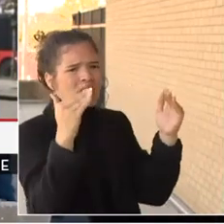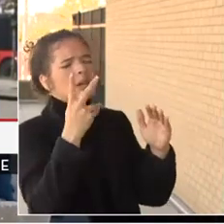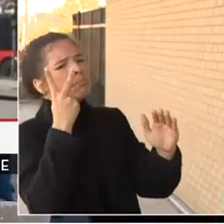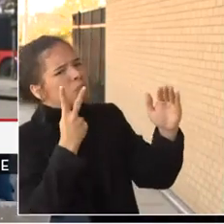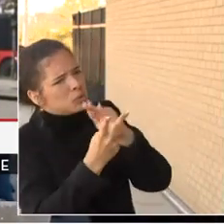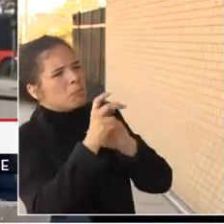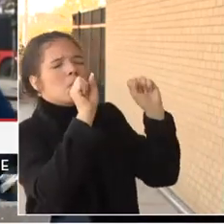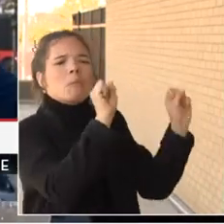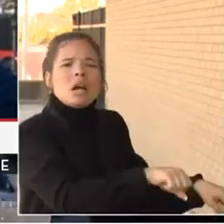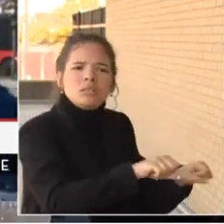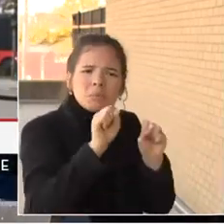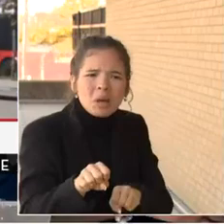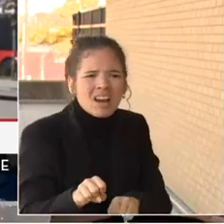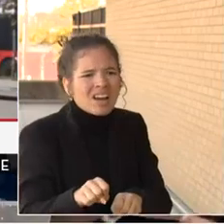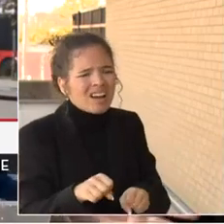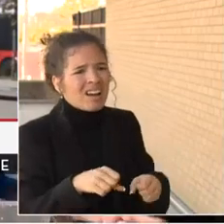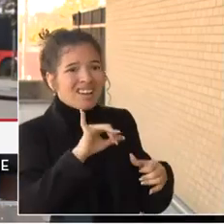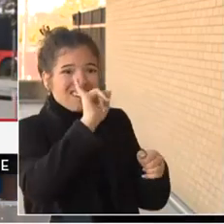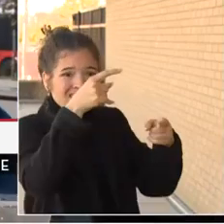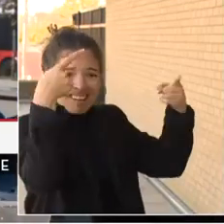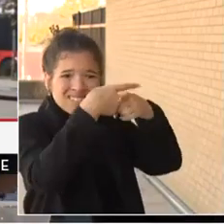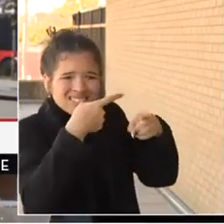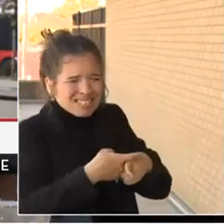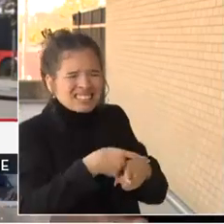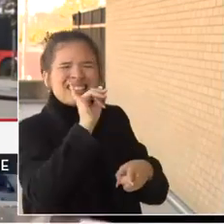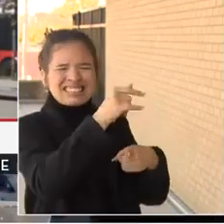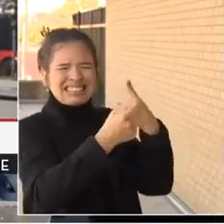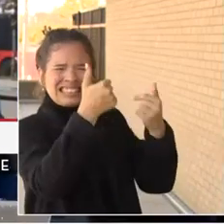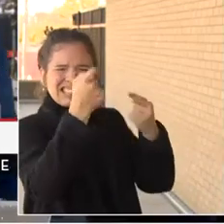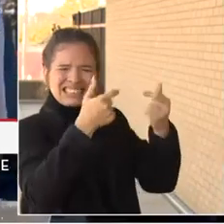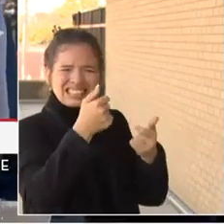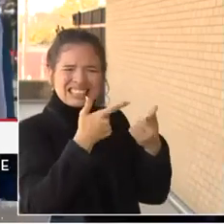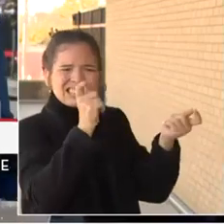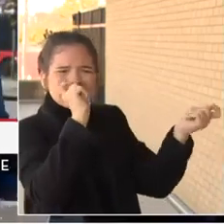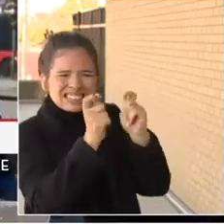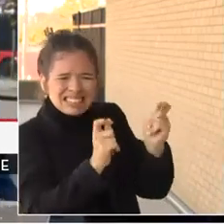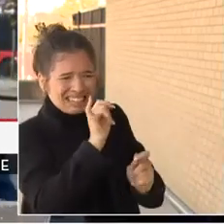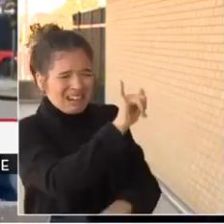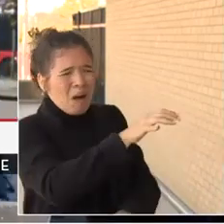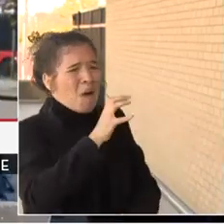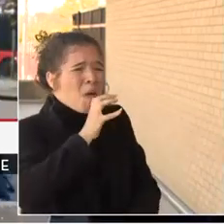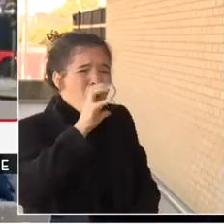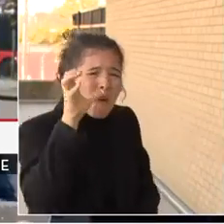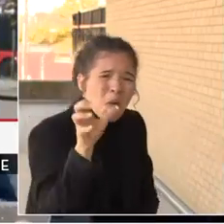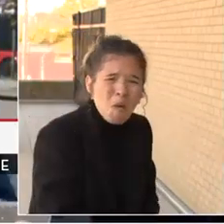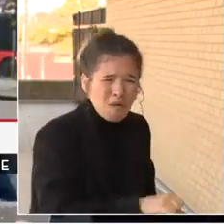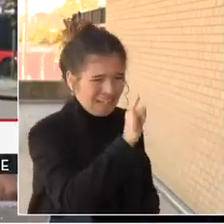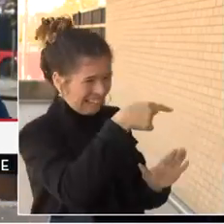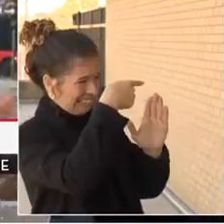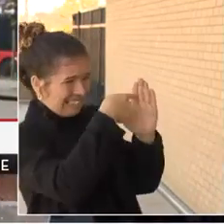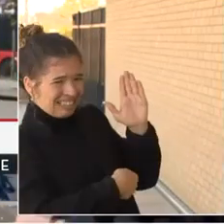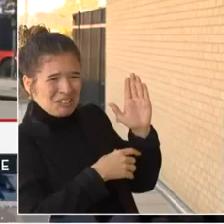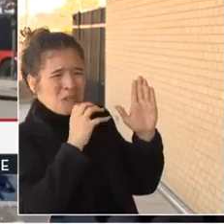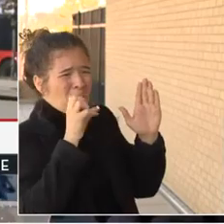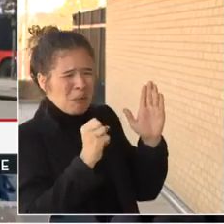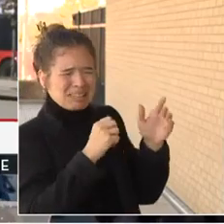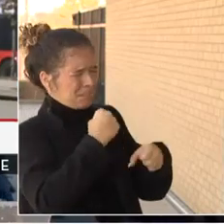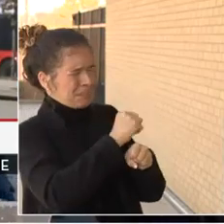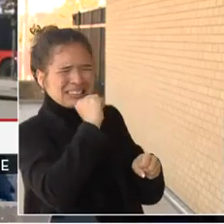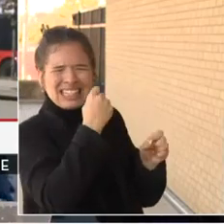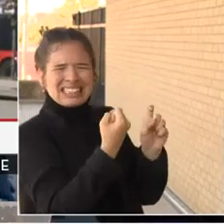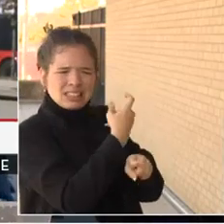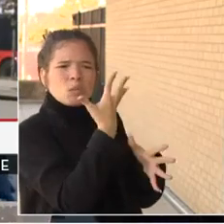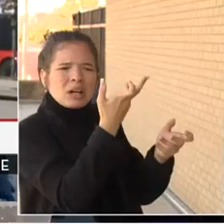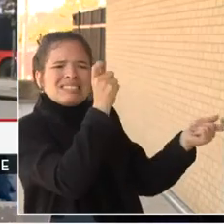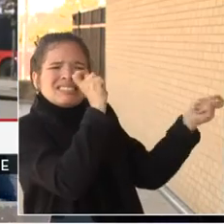rid of all the contradictions. We want to get rid of the 100 year old lines that make no sense in 2022. We want to do all of that.